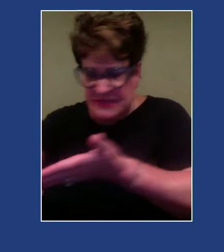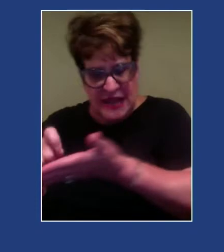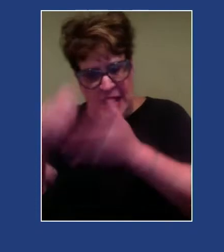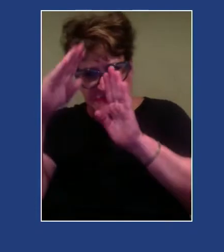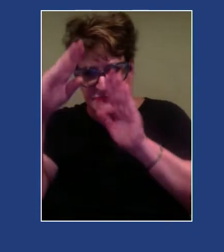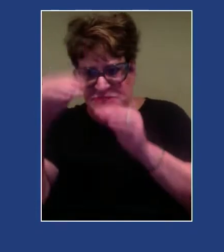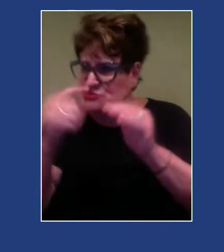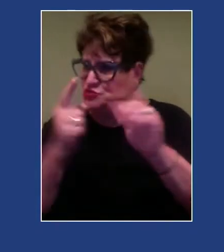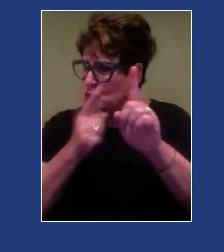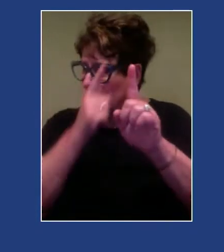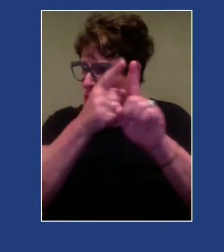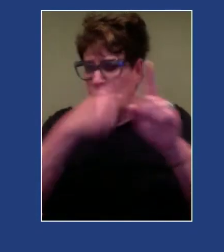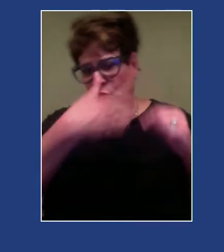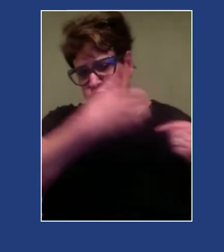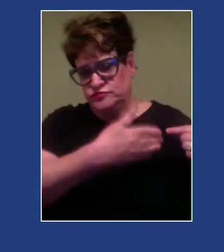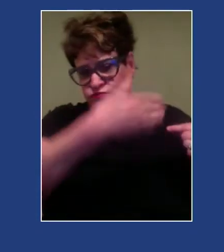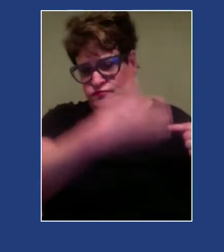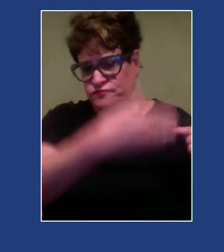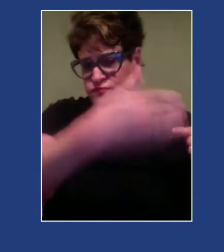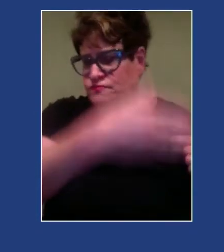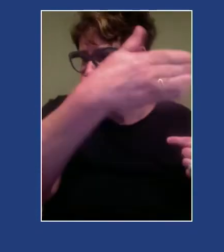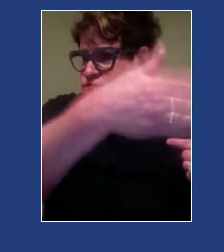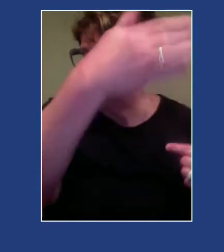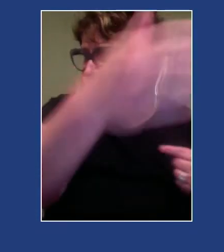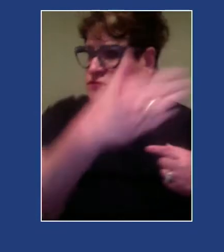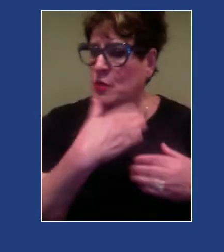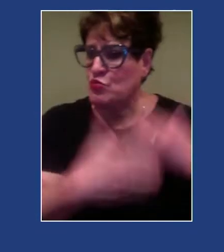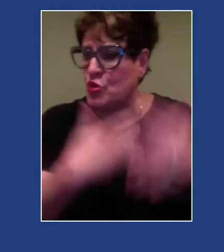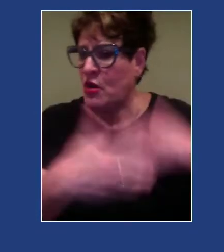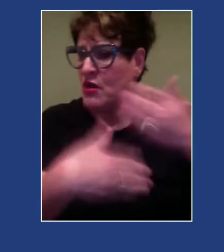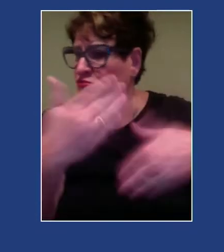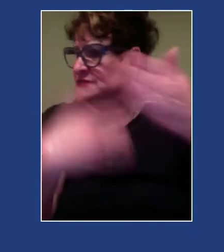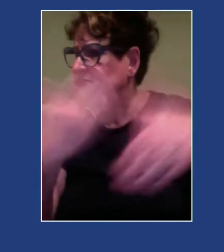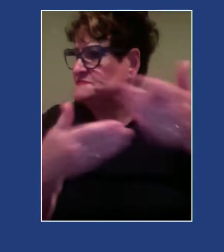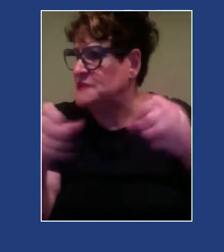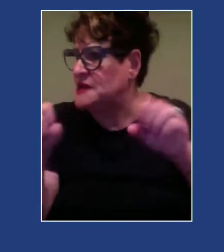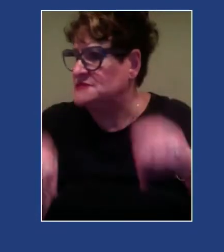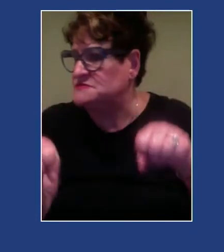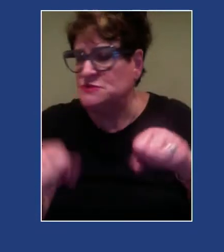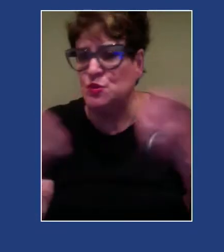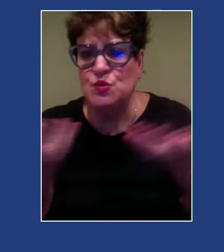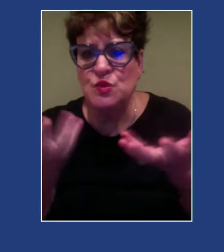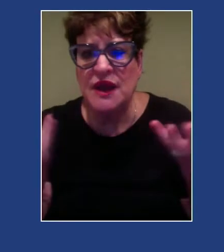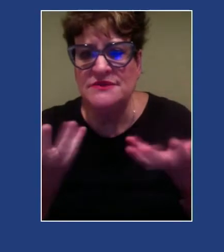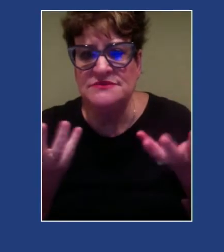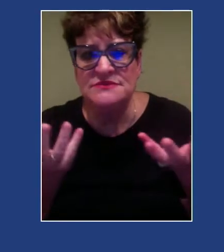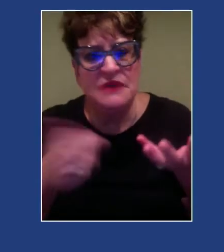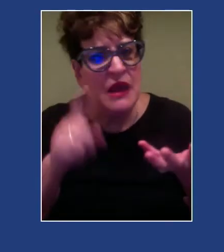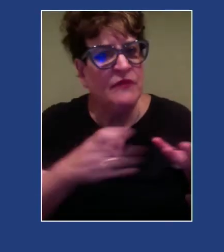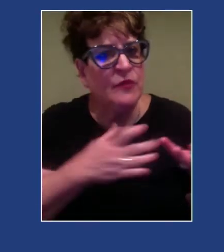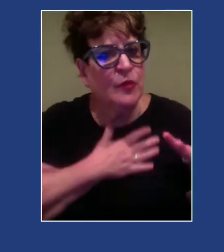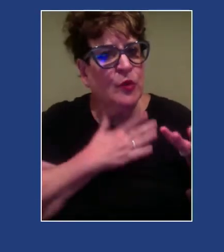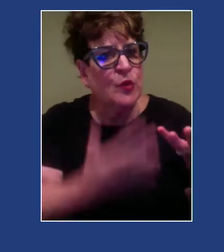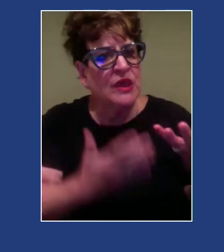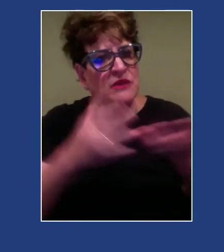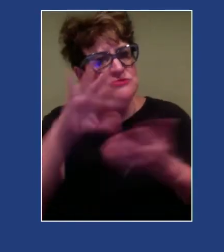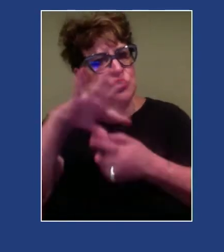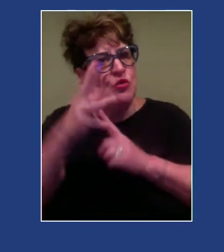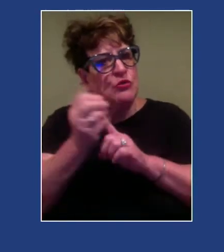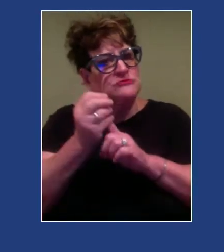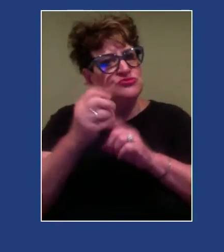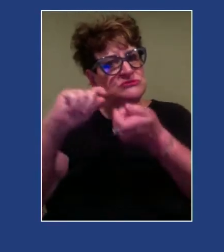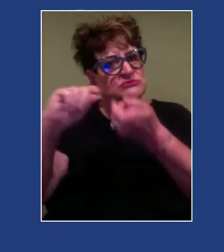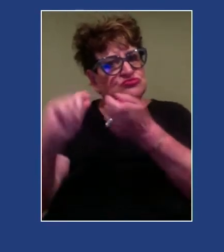in therapy and what progress and growth I think is possible. I also have to be willing to make cultural adaptations of treatment.